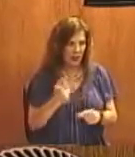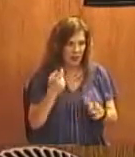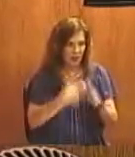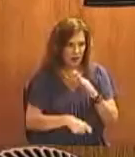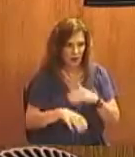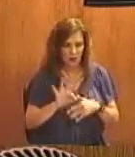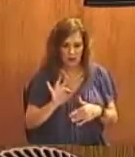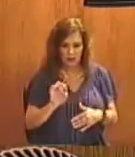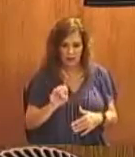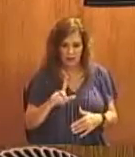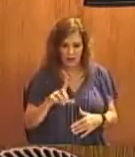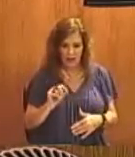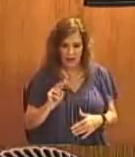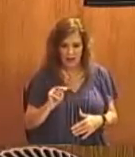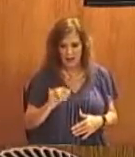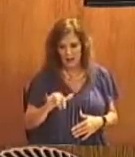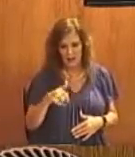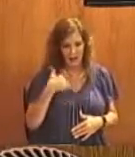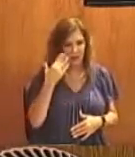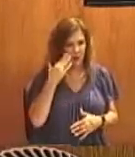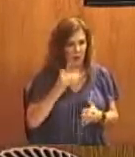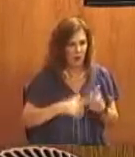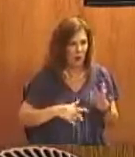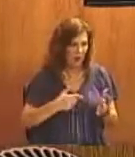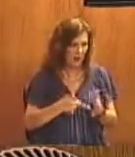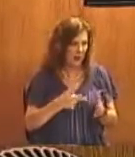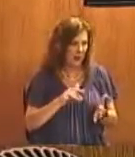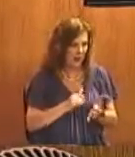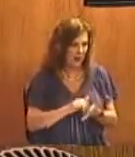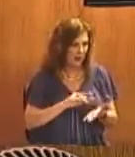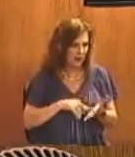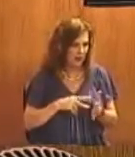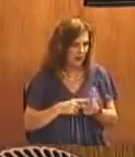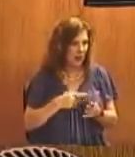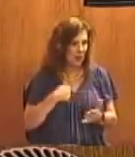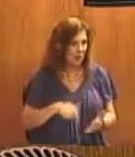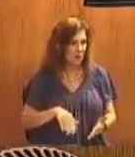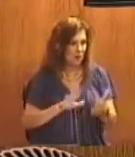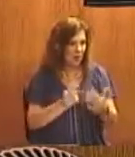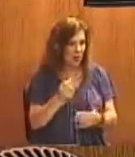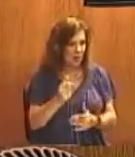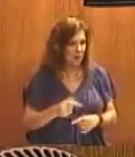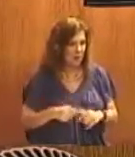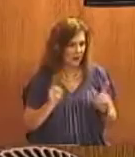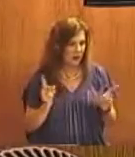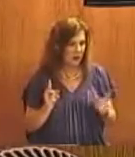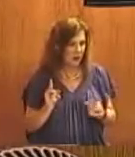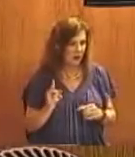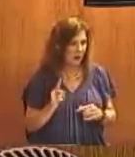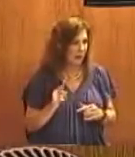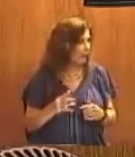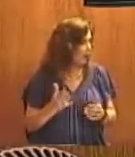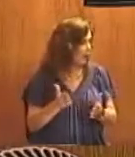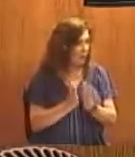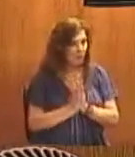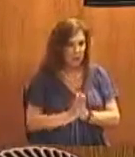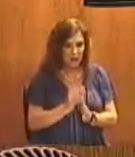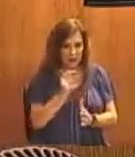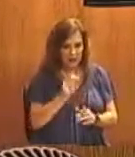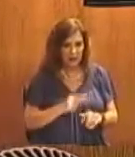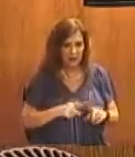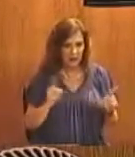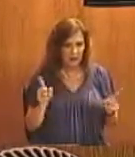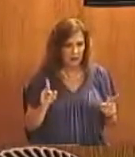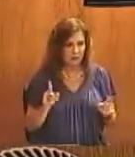we all know what that is we all know what it's about I'm approaching this a little bit differently appealing a little bit differently